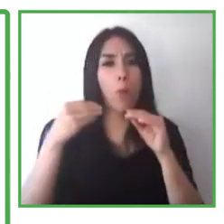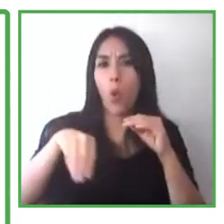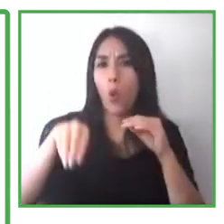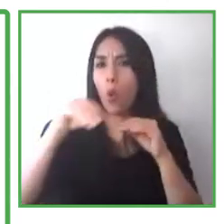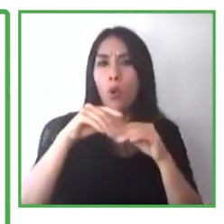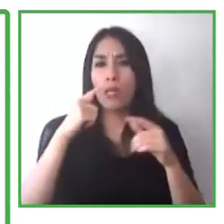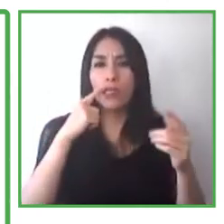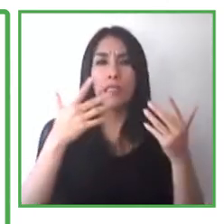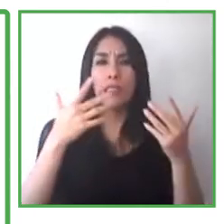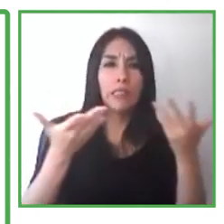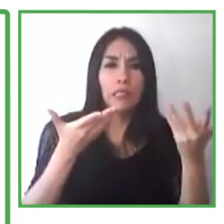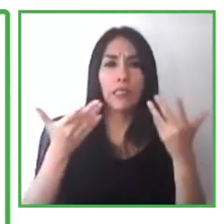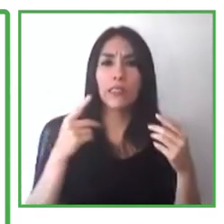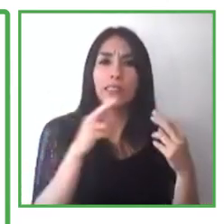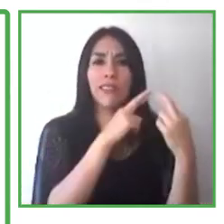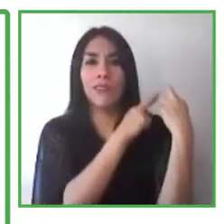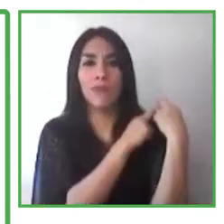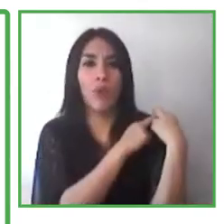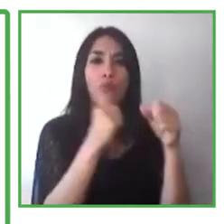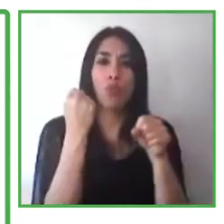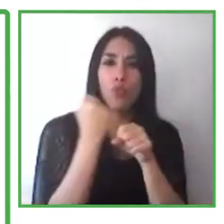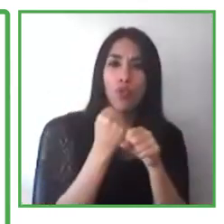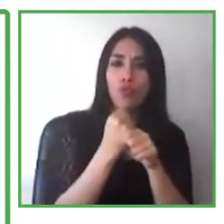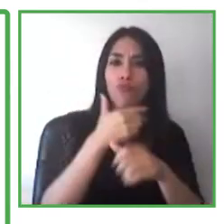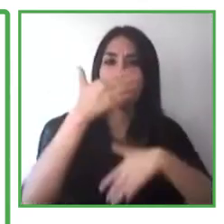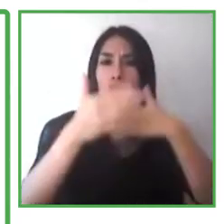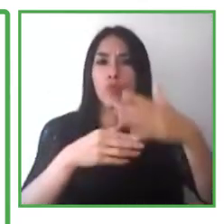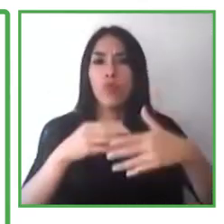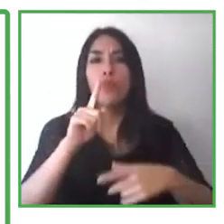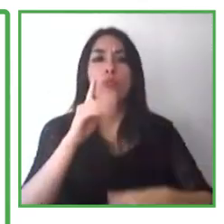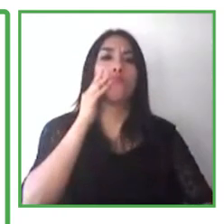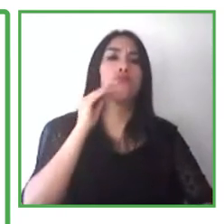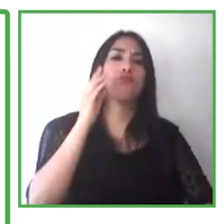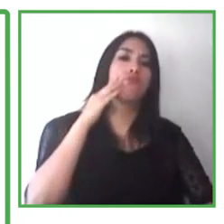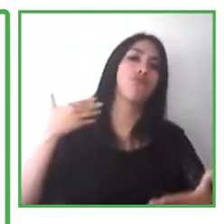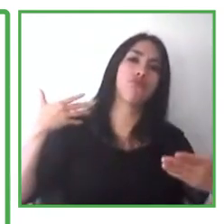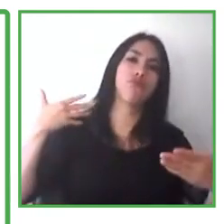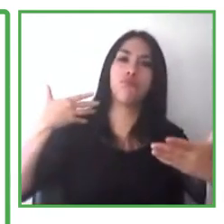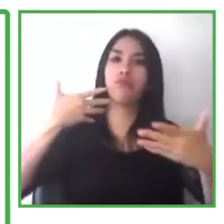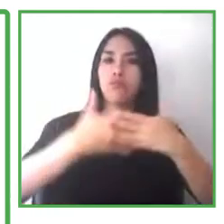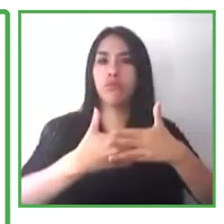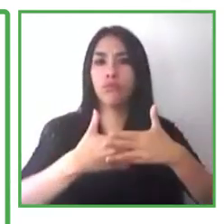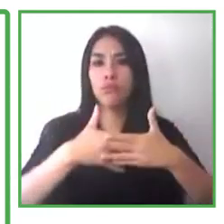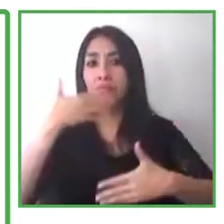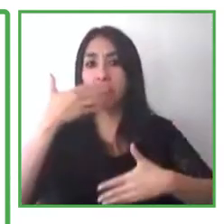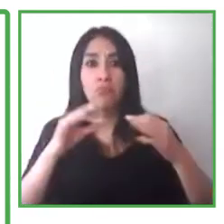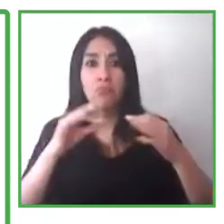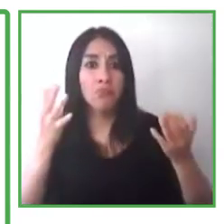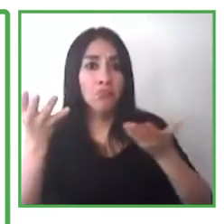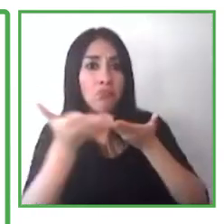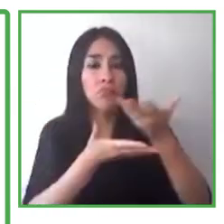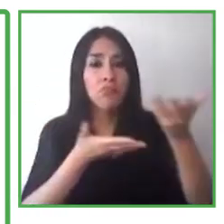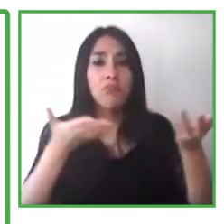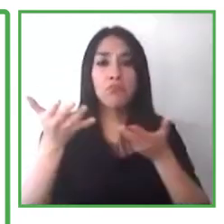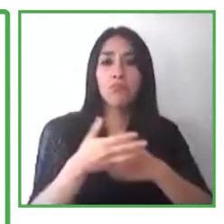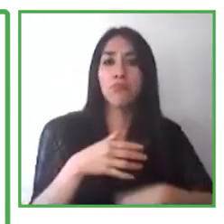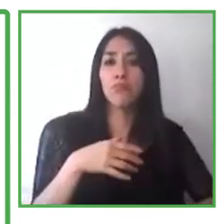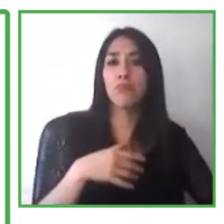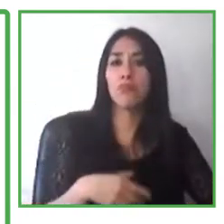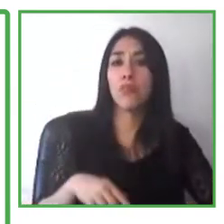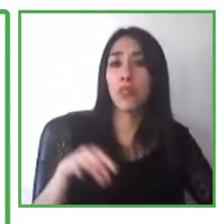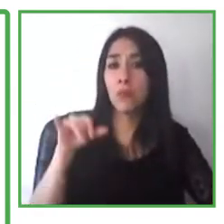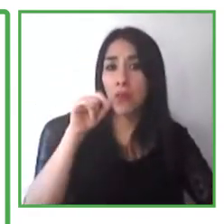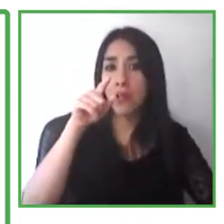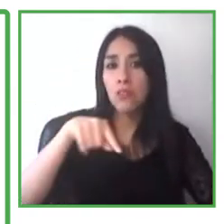with colleagues with disabilities. And this will create a positive cycle of inclusion. So,